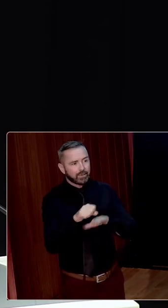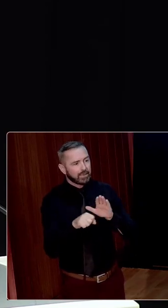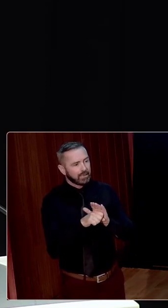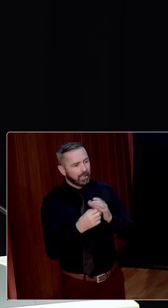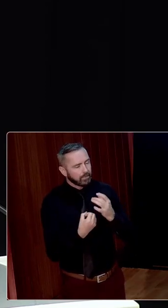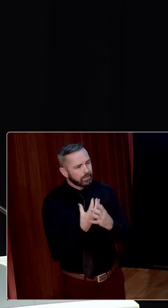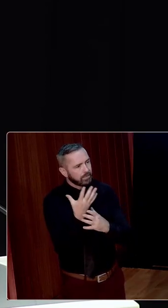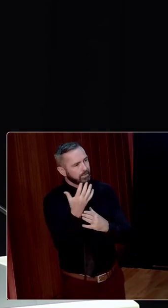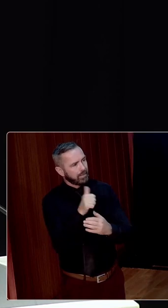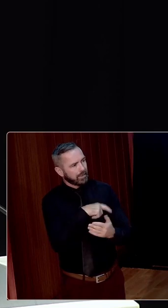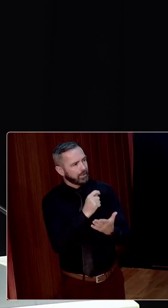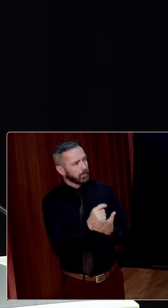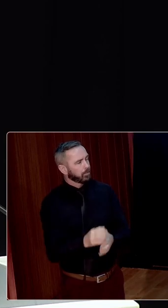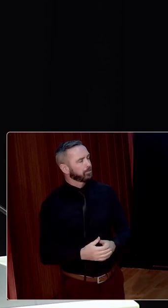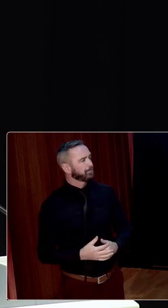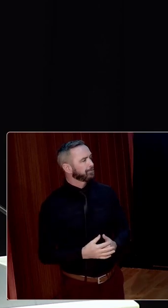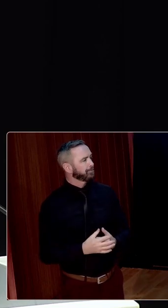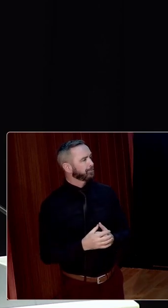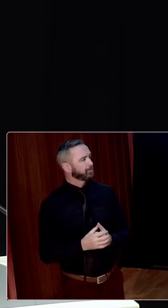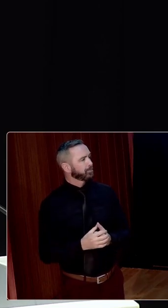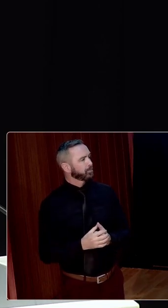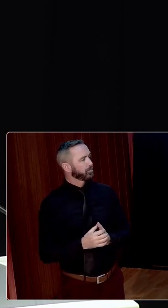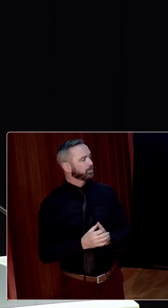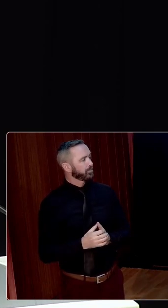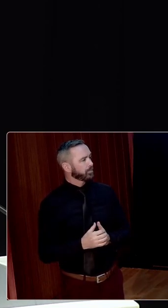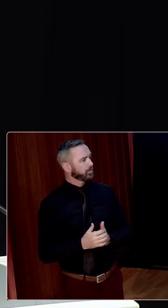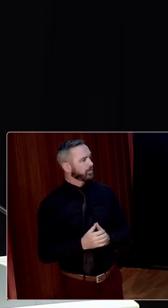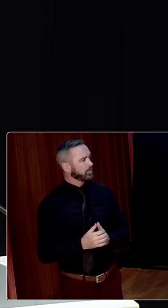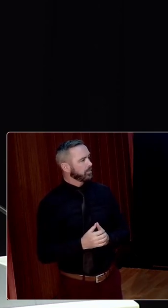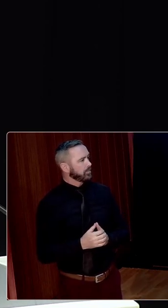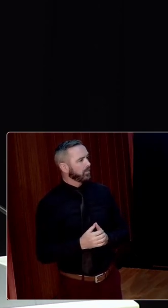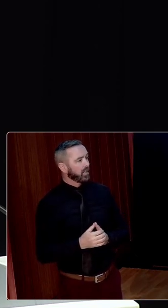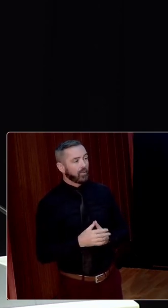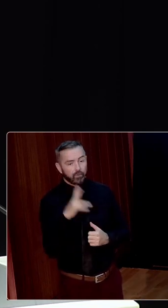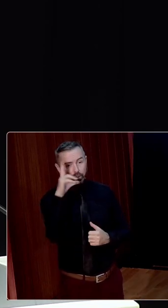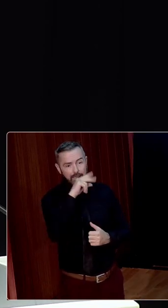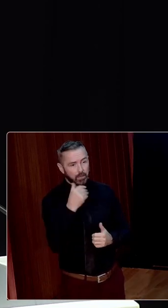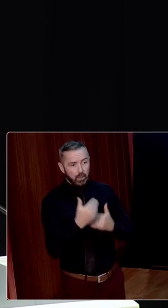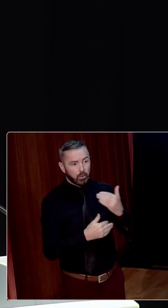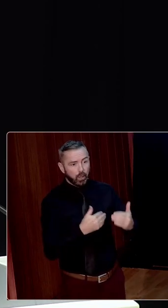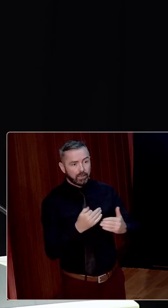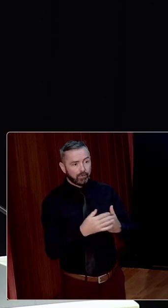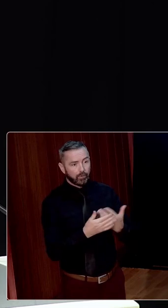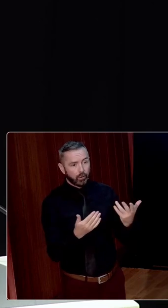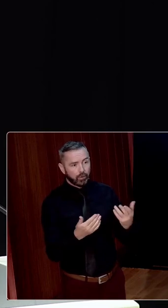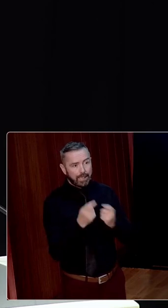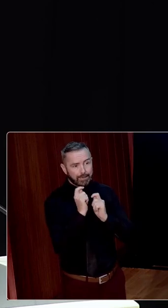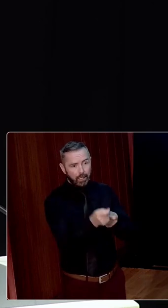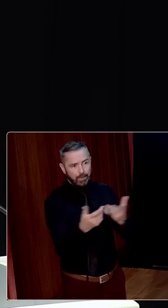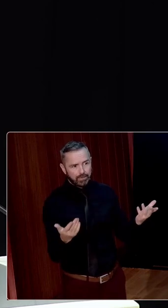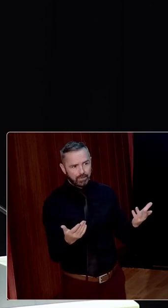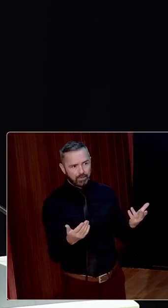was created. The process of deciding entitlement, for example, was in effect a proxy struggle